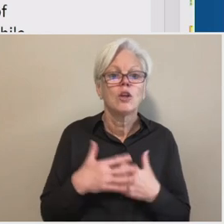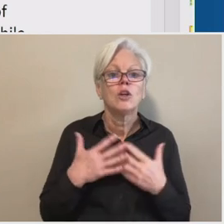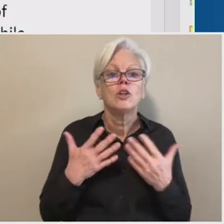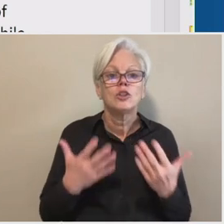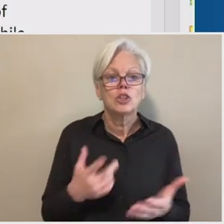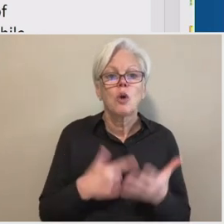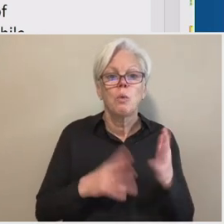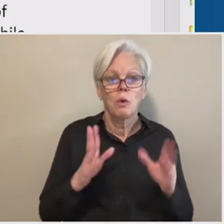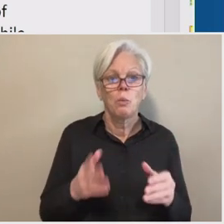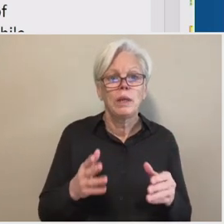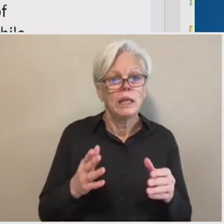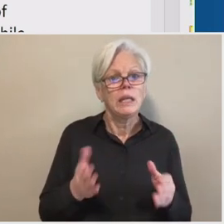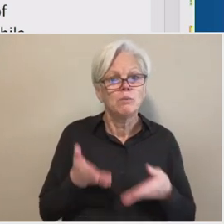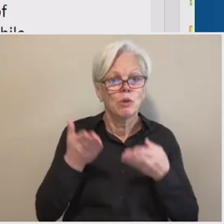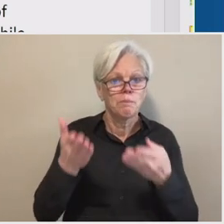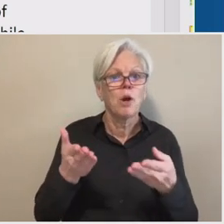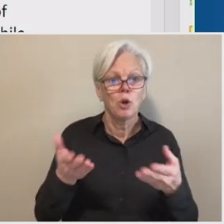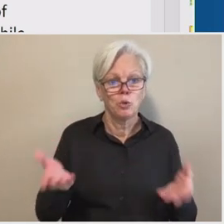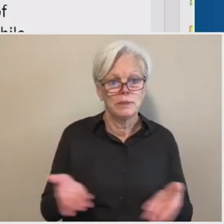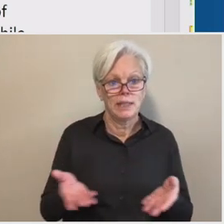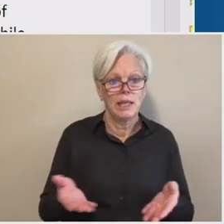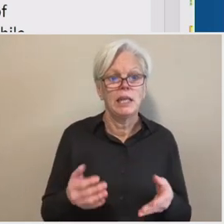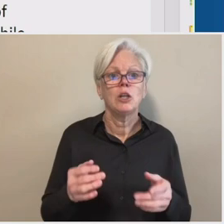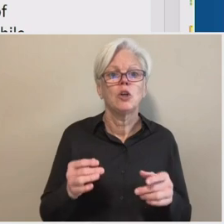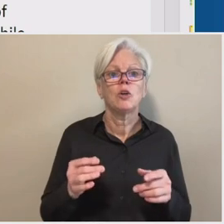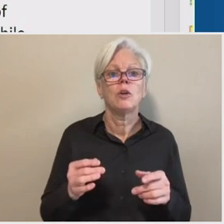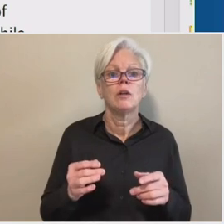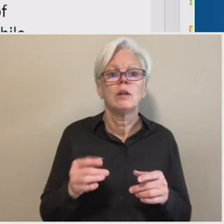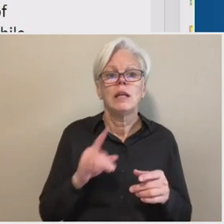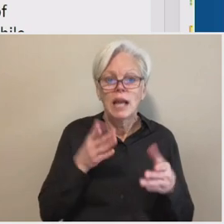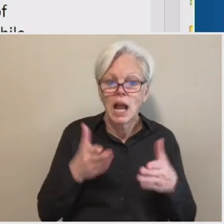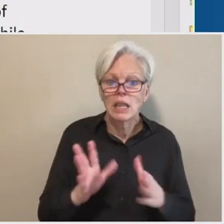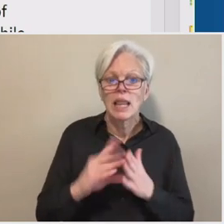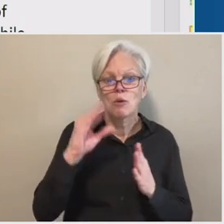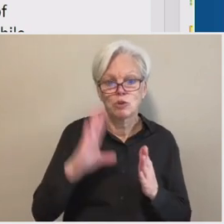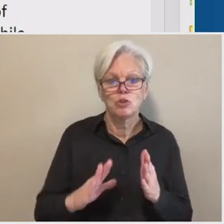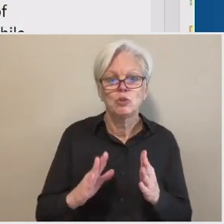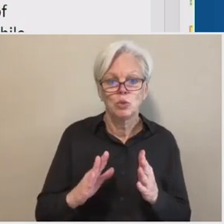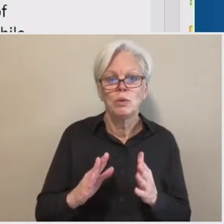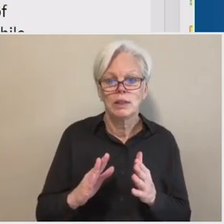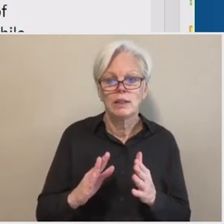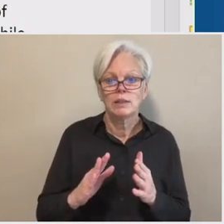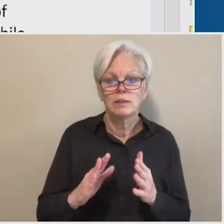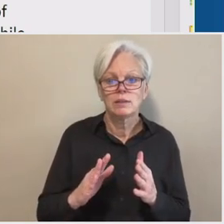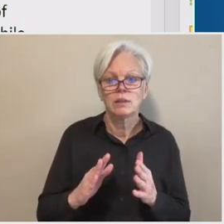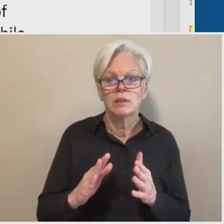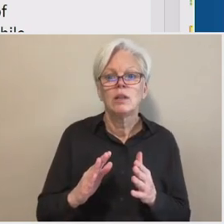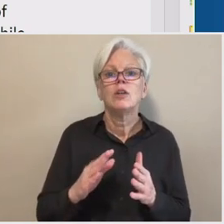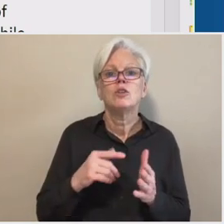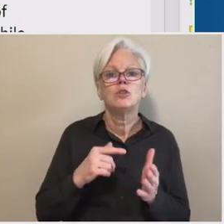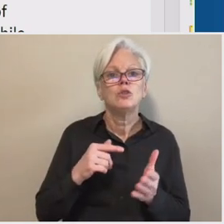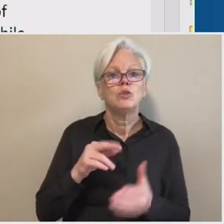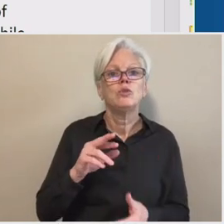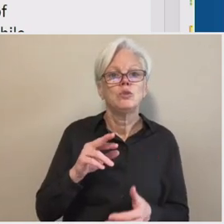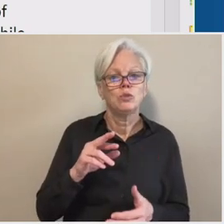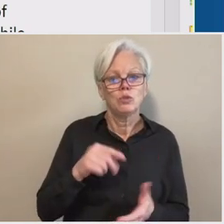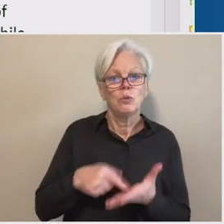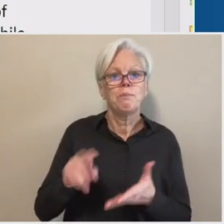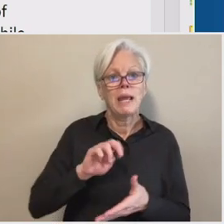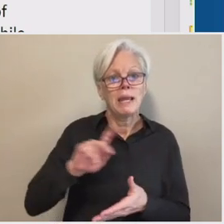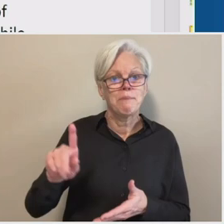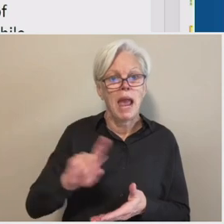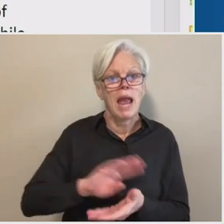proposing to do here, uh, is to actually allow students to, um, repay the amounts, uh, that they